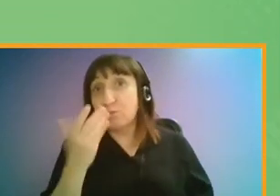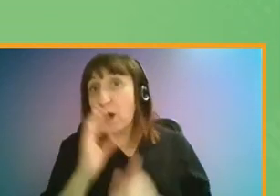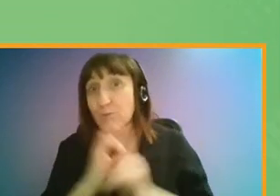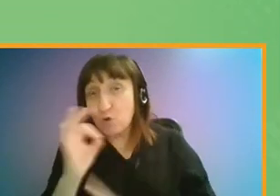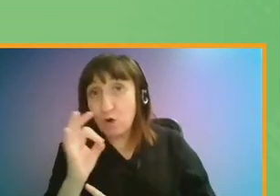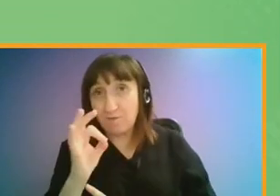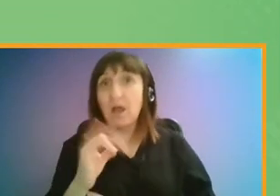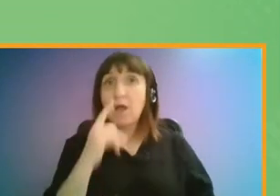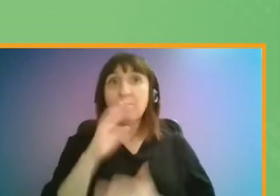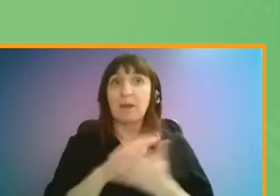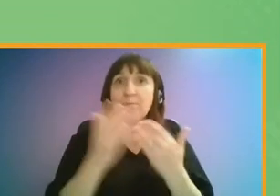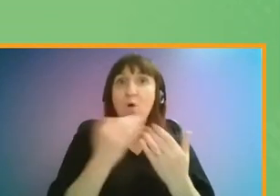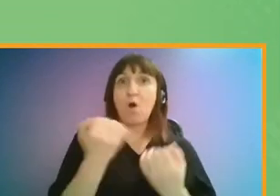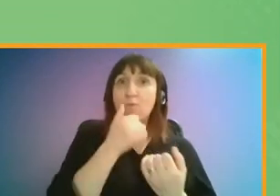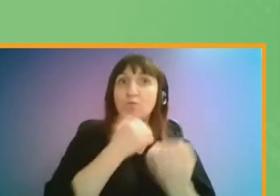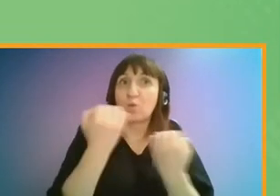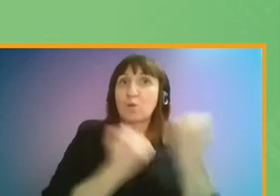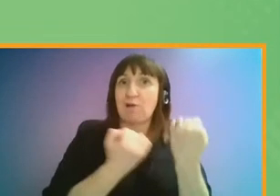-led future will grow.